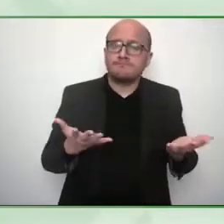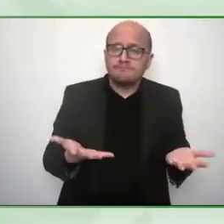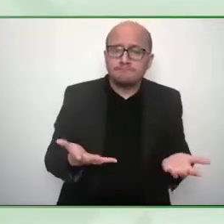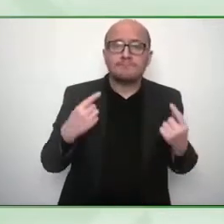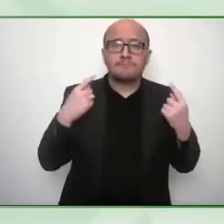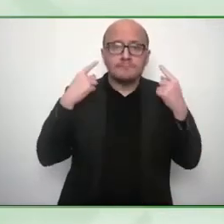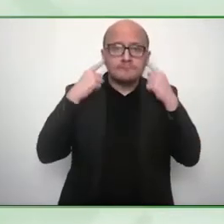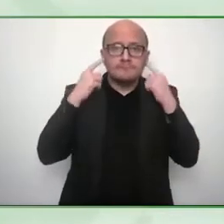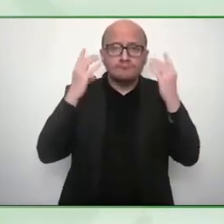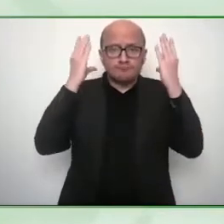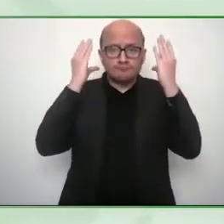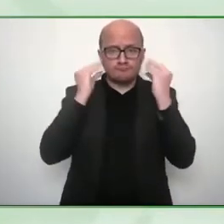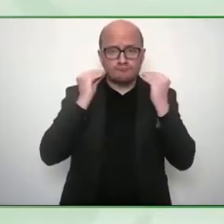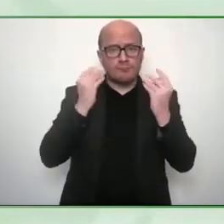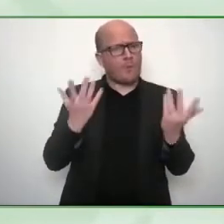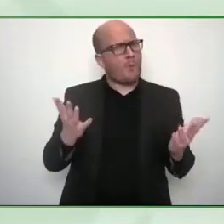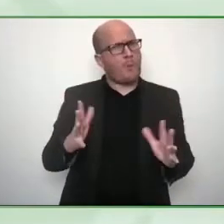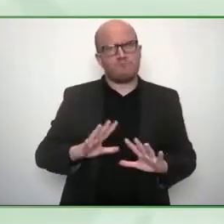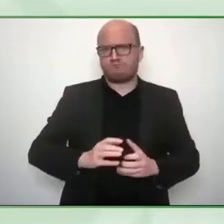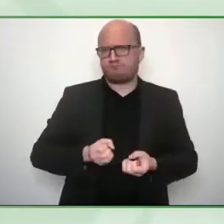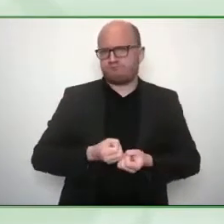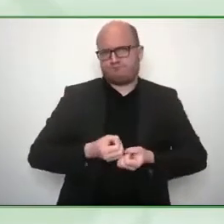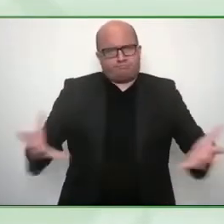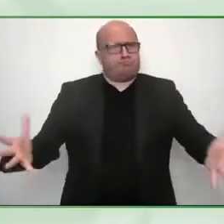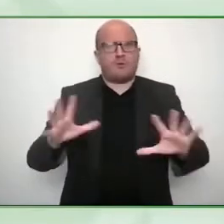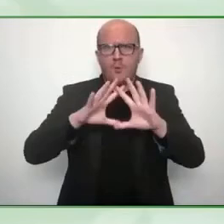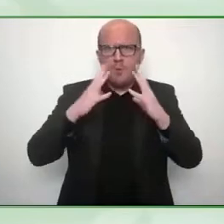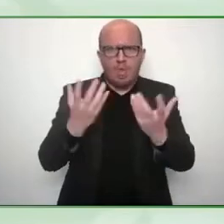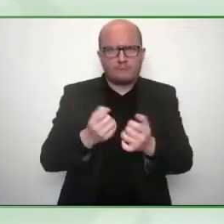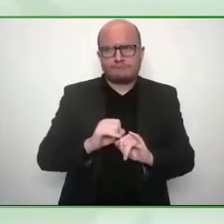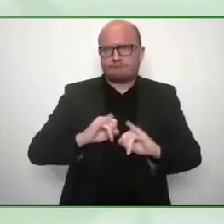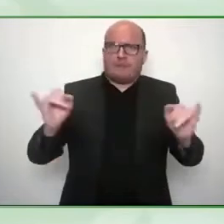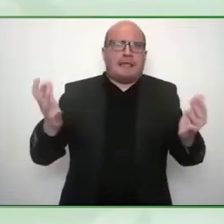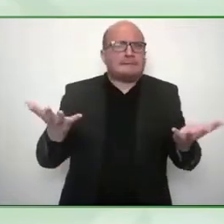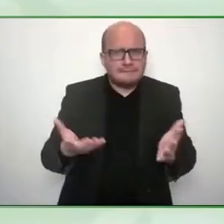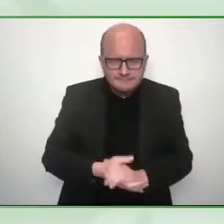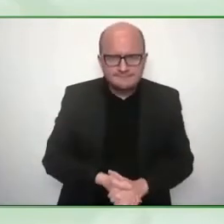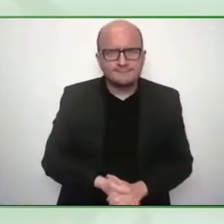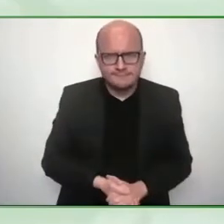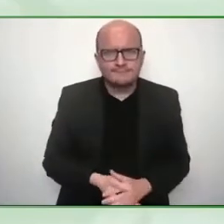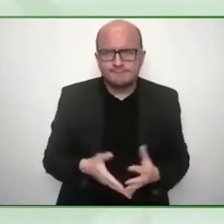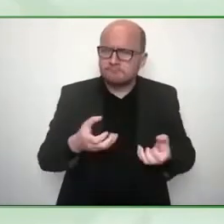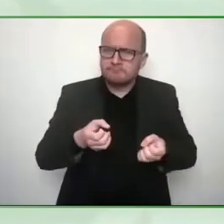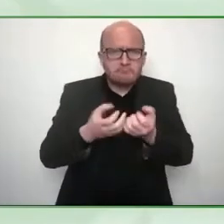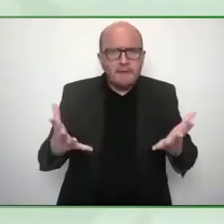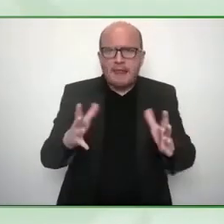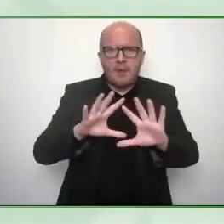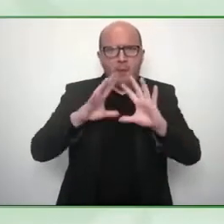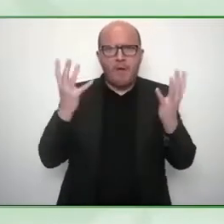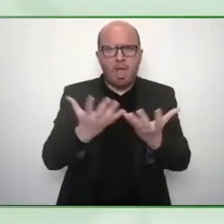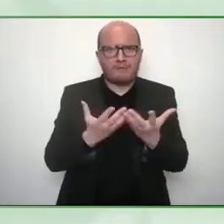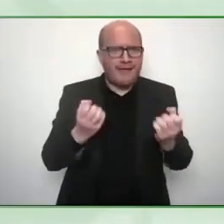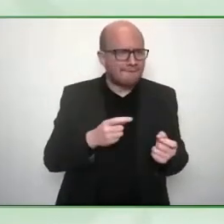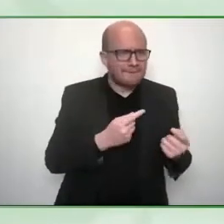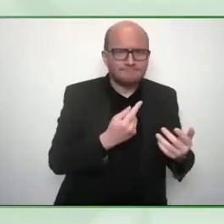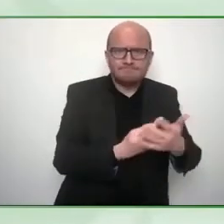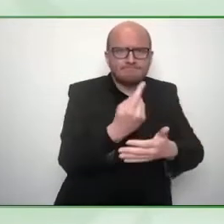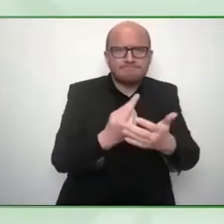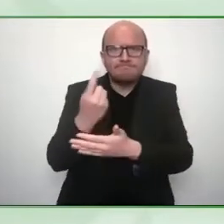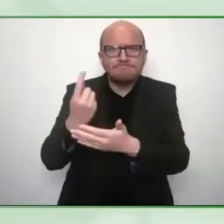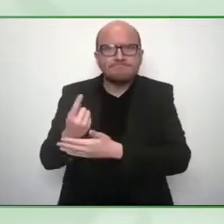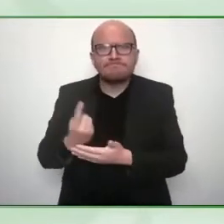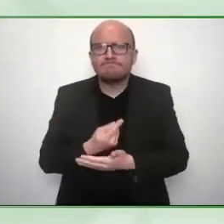health crisis um you know certainly there are so many challenges around the world with all of the uh different um